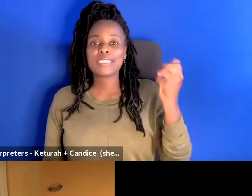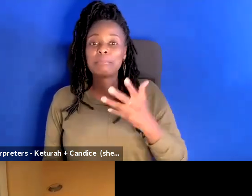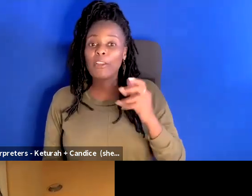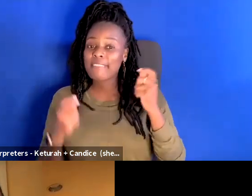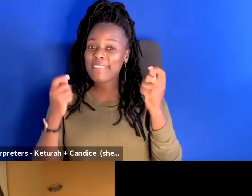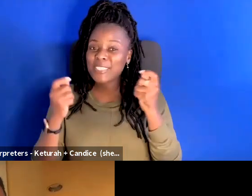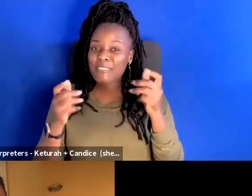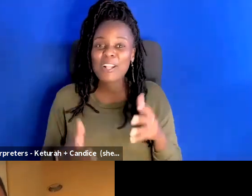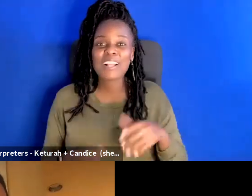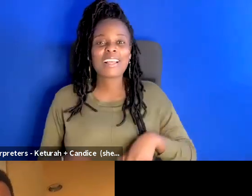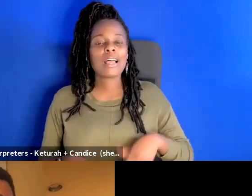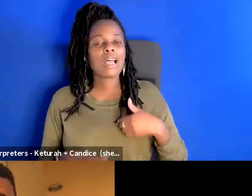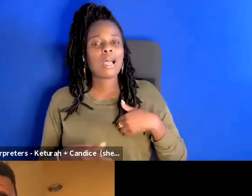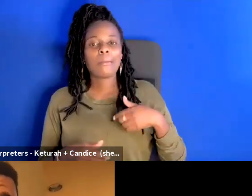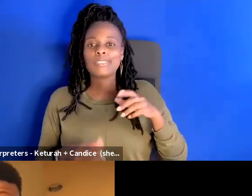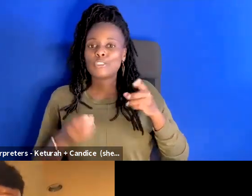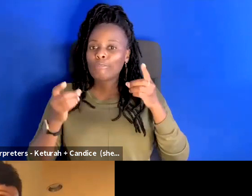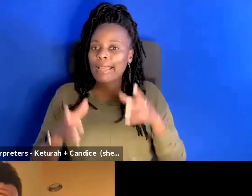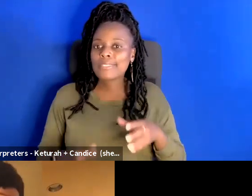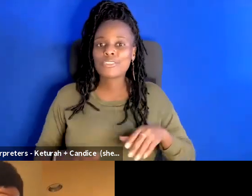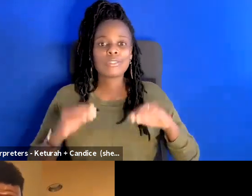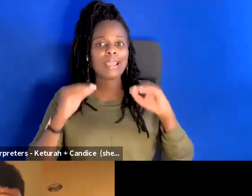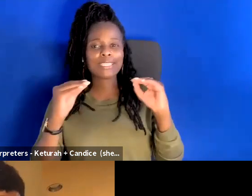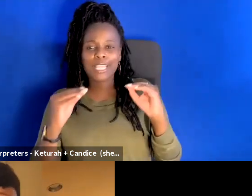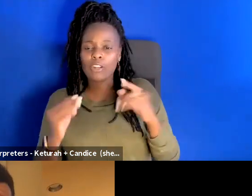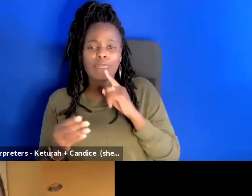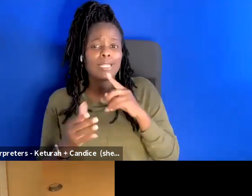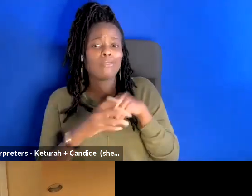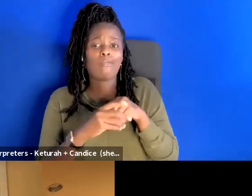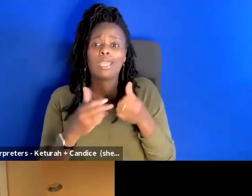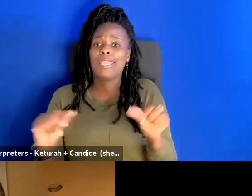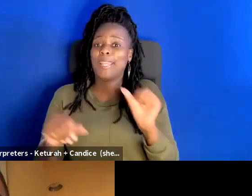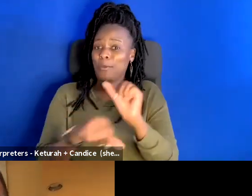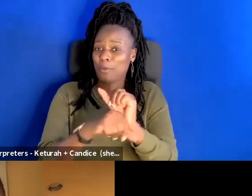I'm kind of doing whatever will pay me, to be honest. Let's be real.